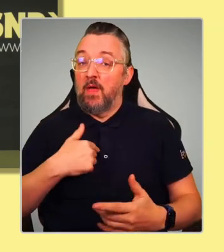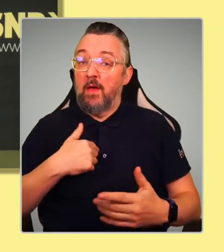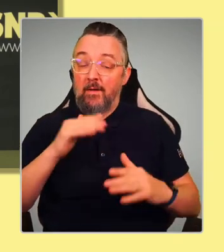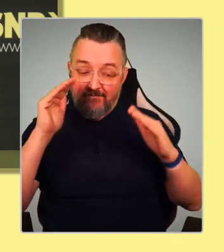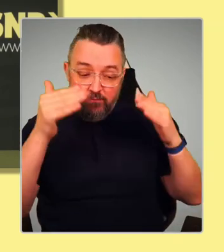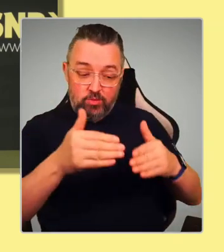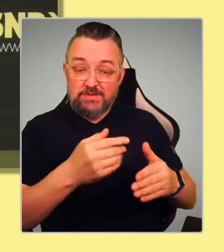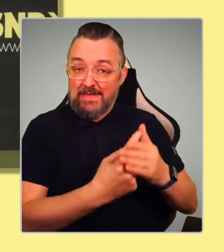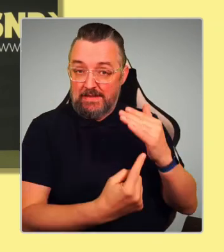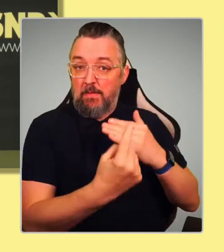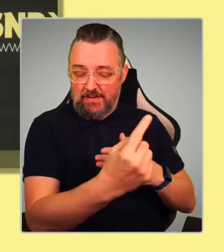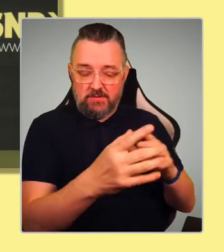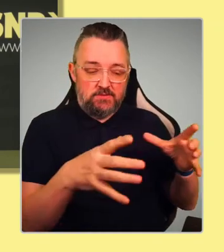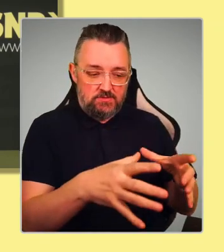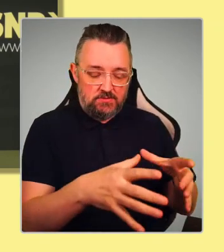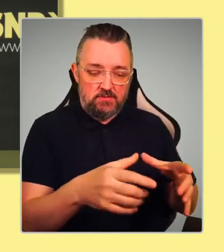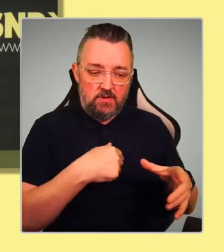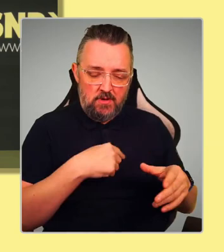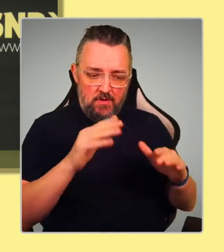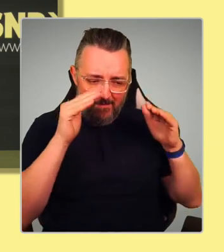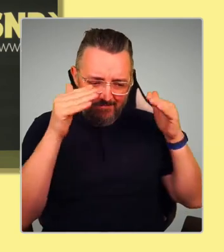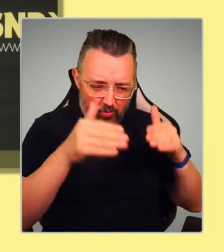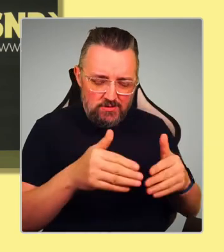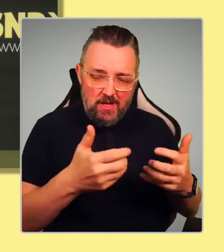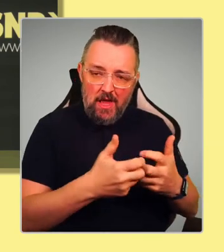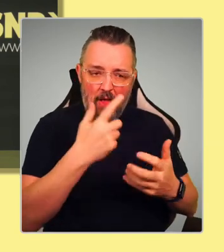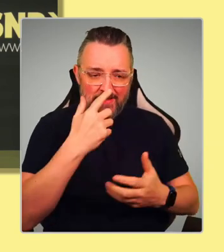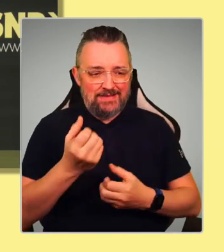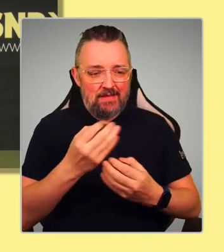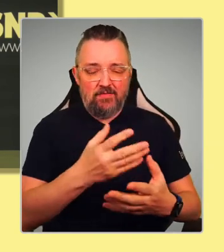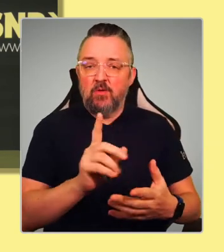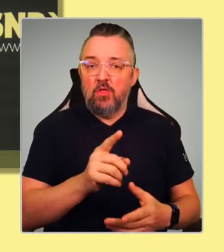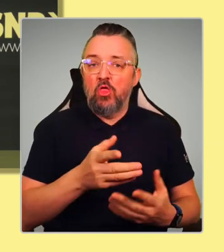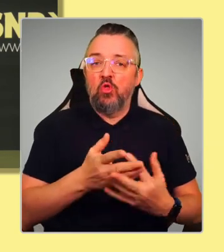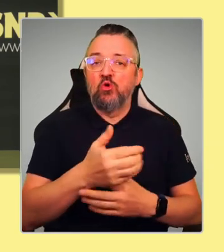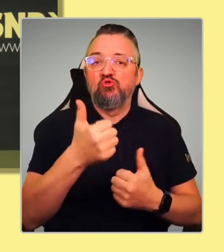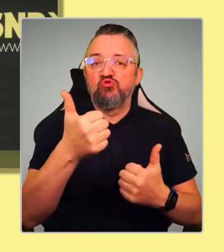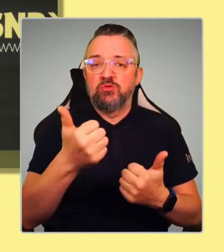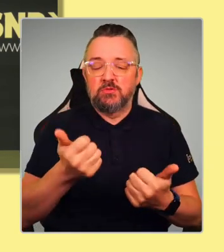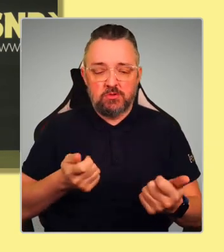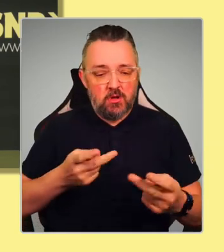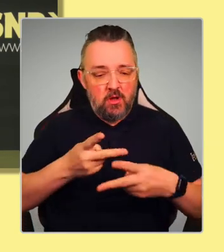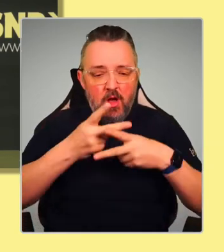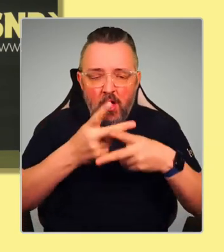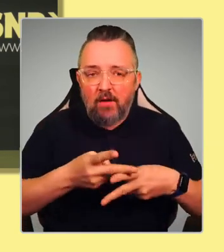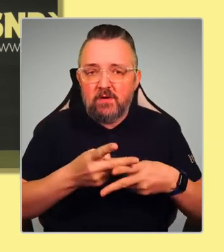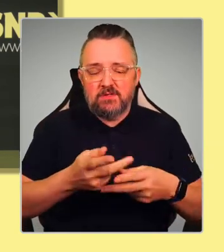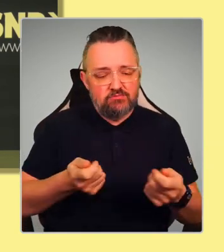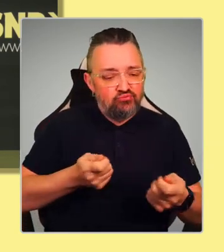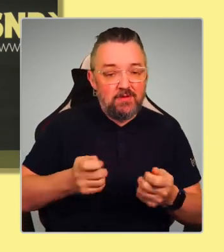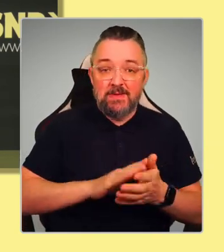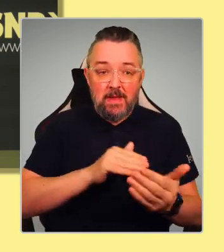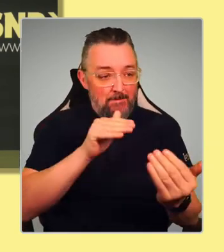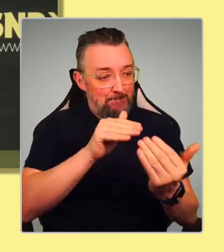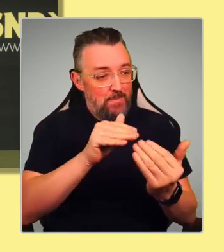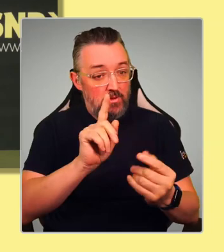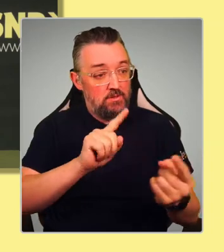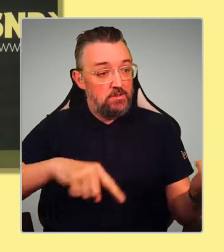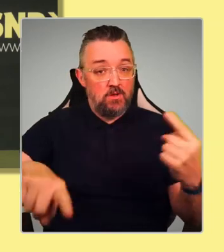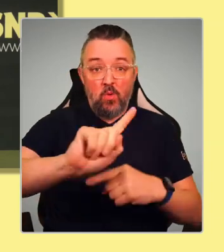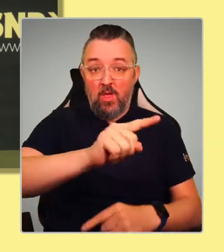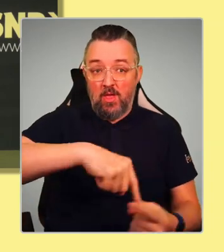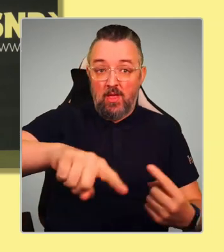primary ways of delivering independence is good governance, in other words, meeting the needs of people in Scotland on a day-to-day basis,